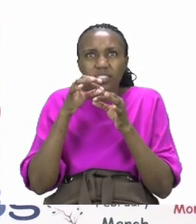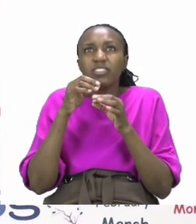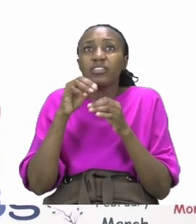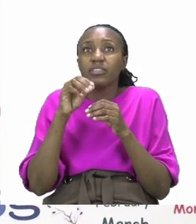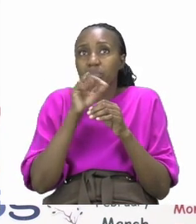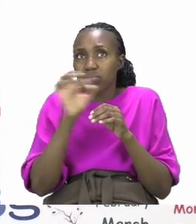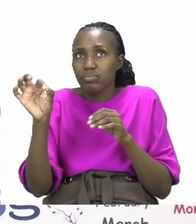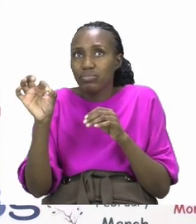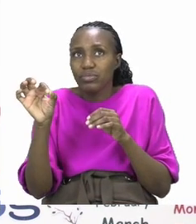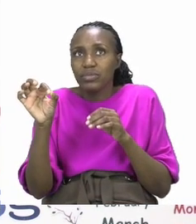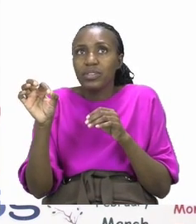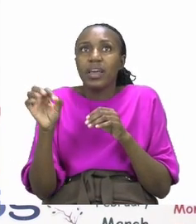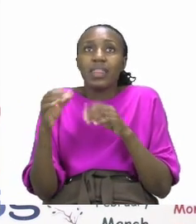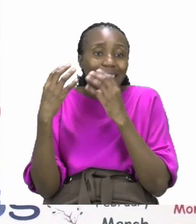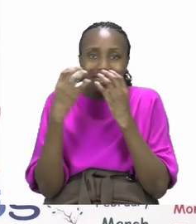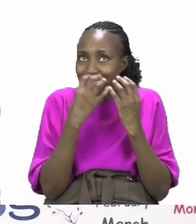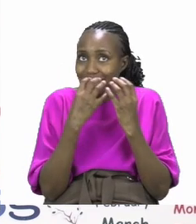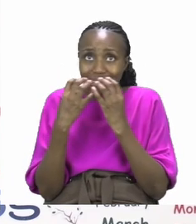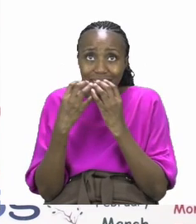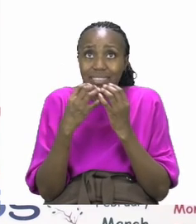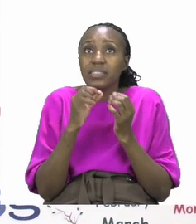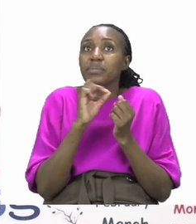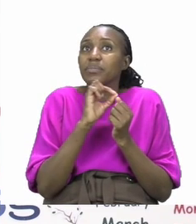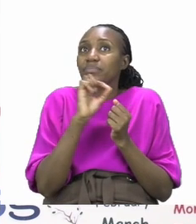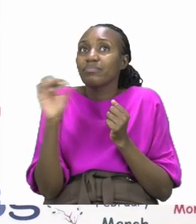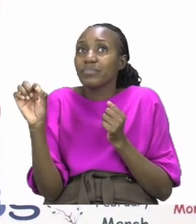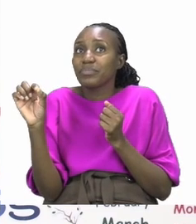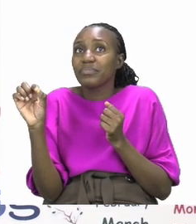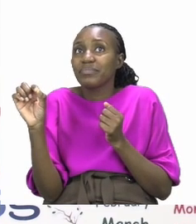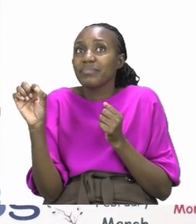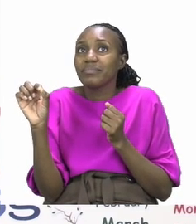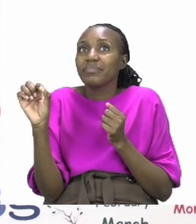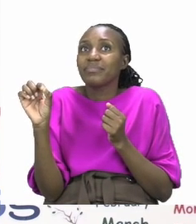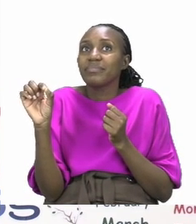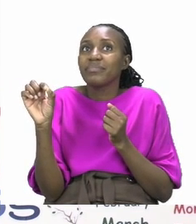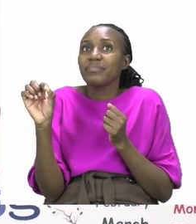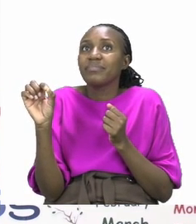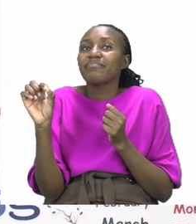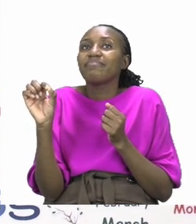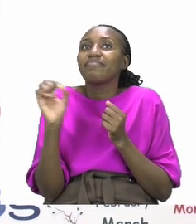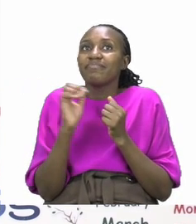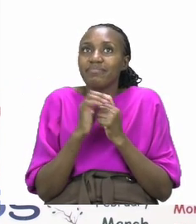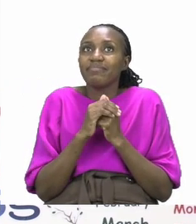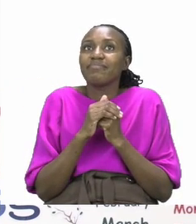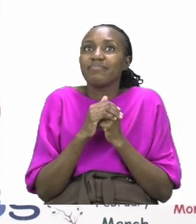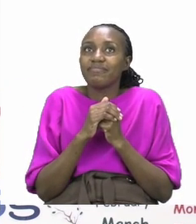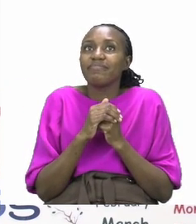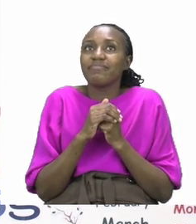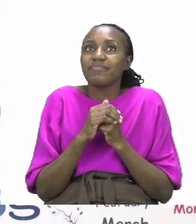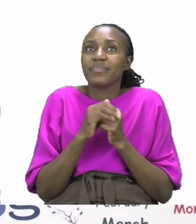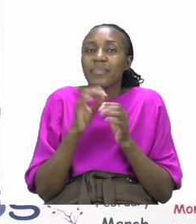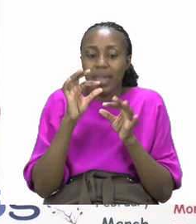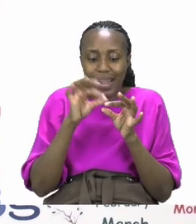The next one is going to go, the watermelon, to the next friend. And